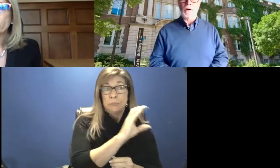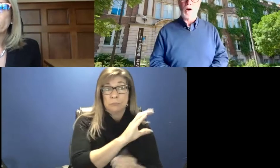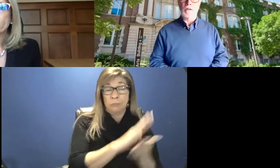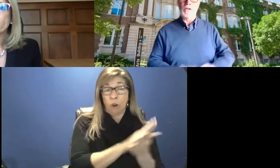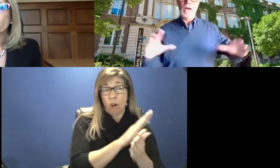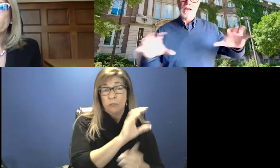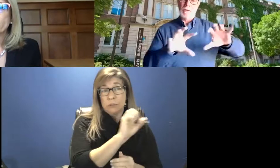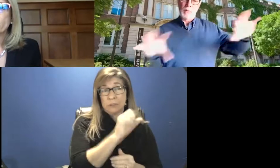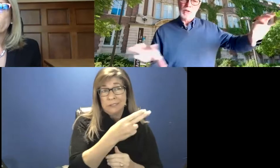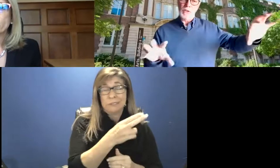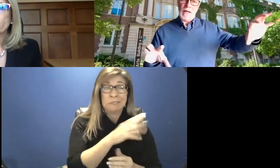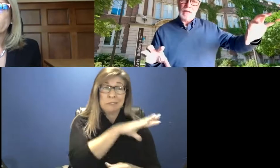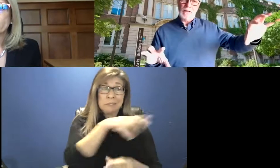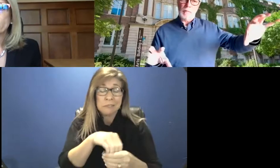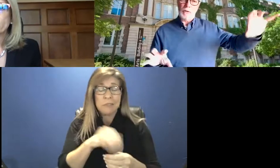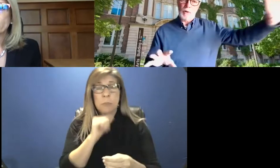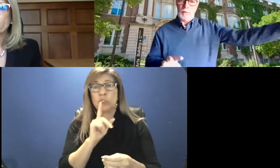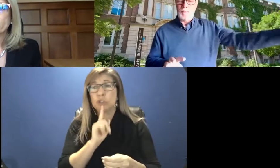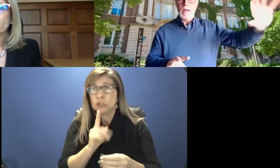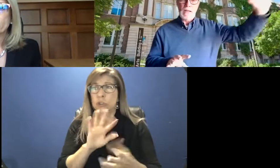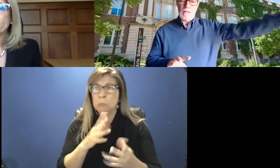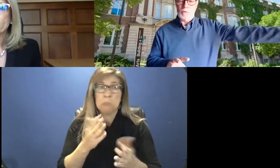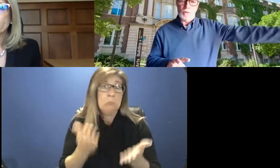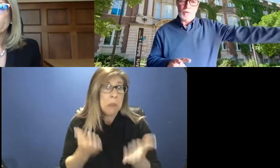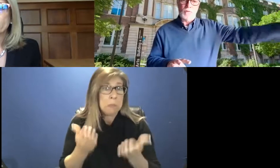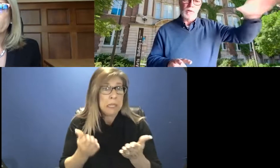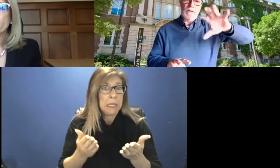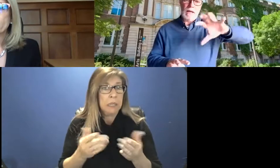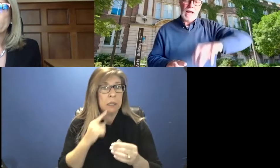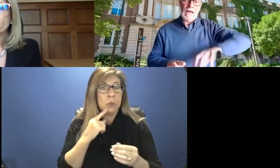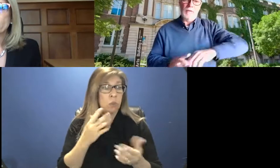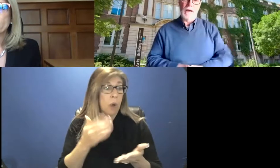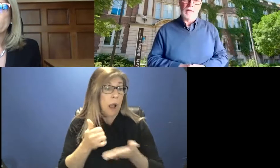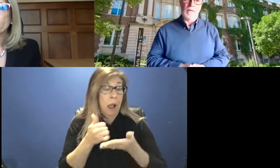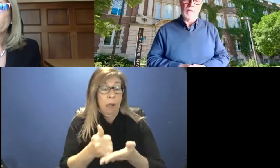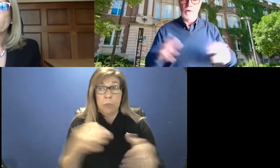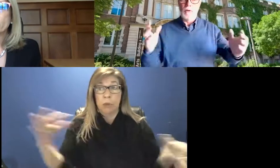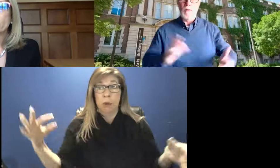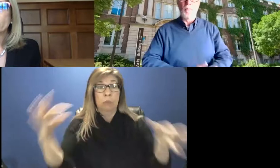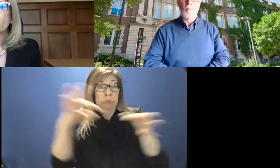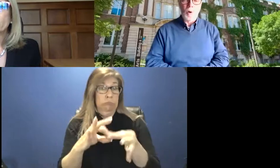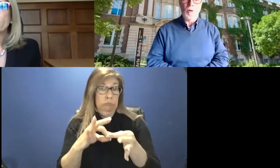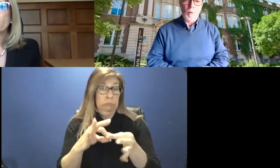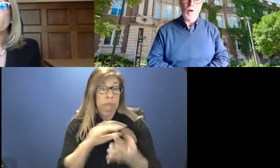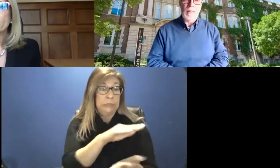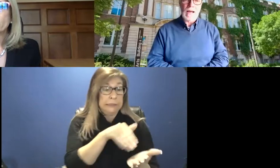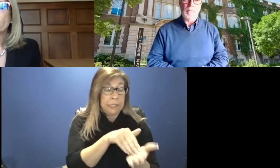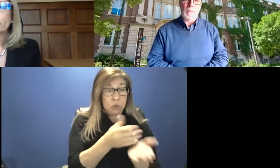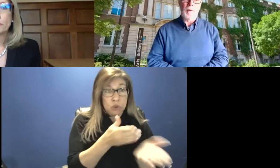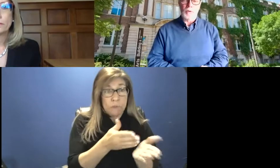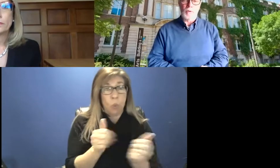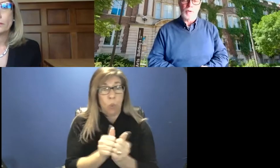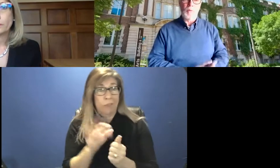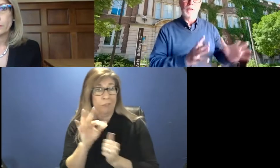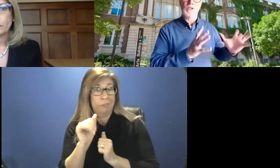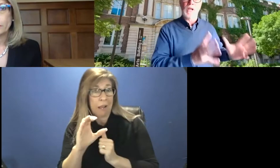for the college again in bridging that link between a central service and the faculty. So more, more on that, but,